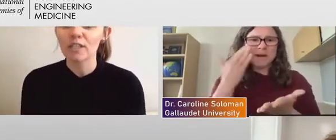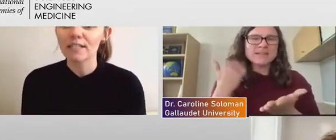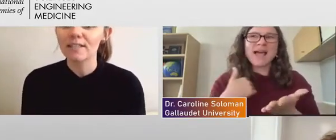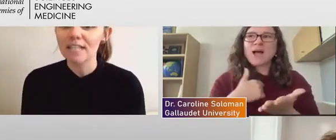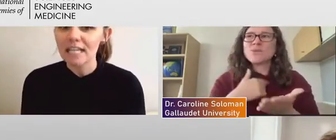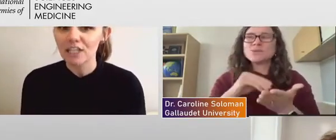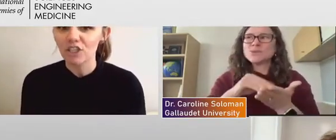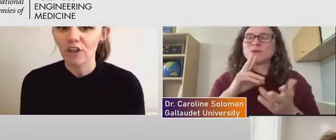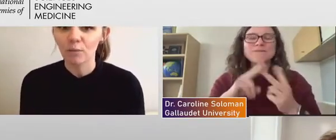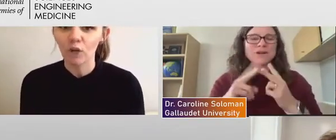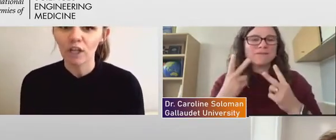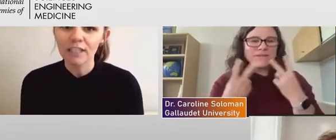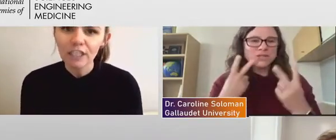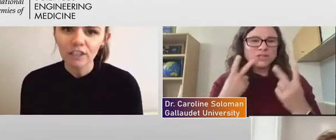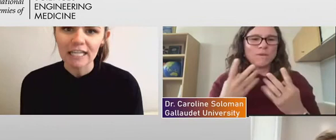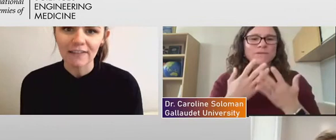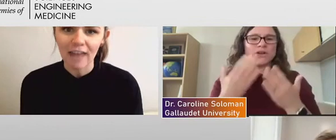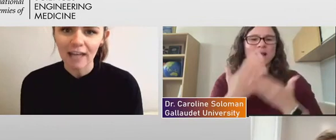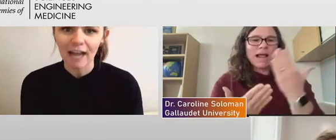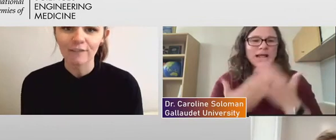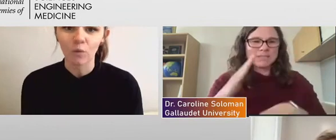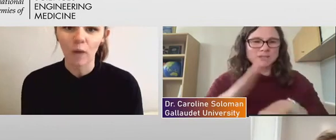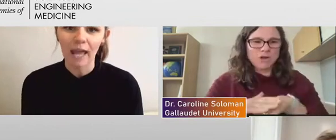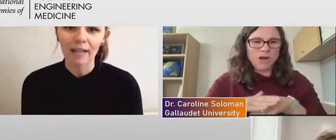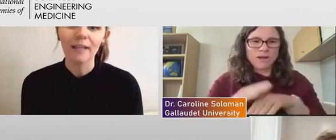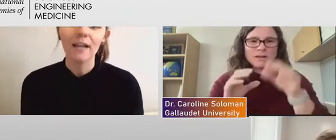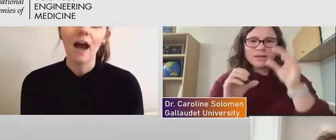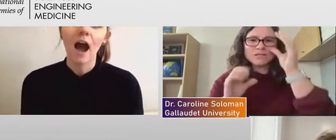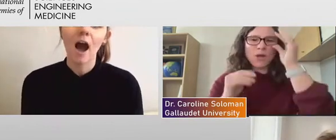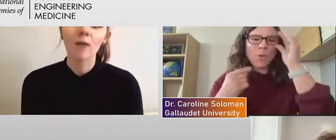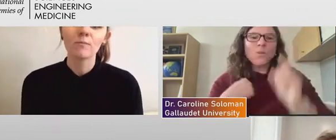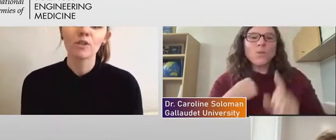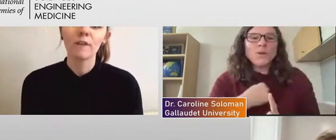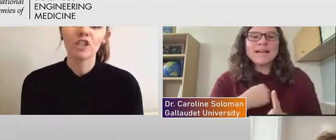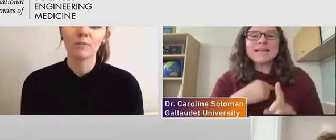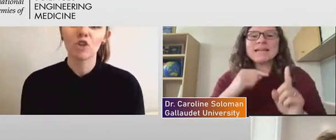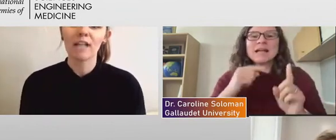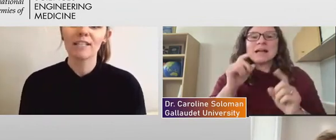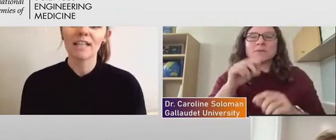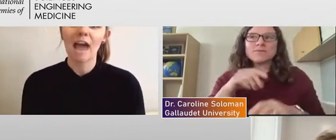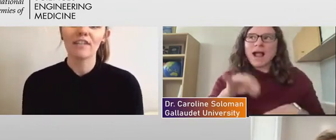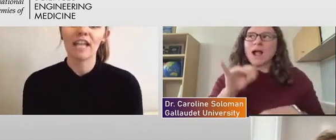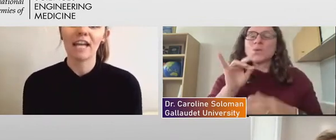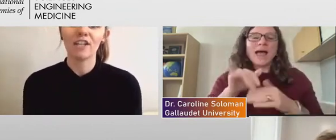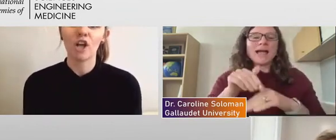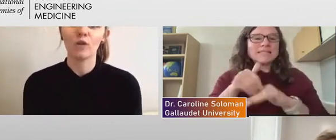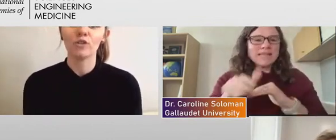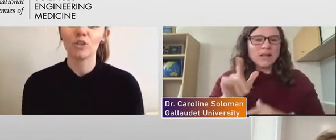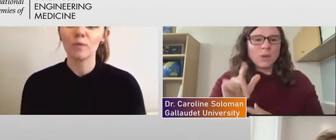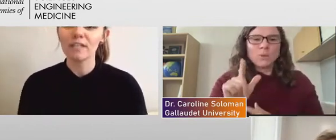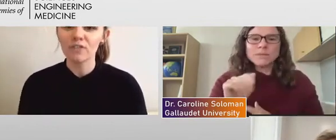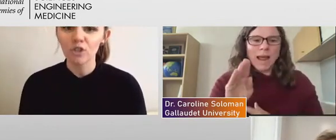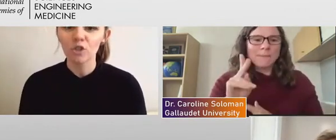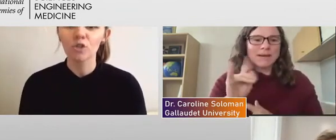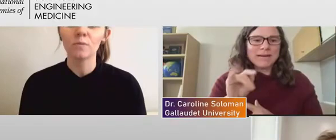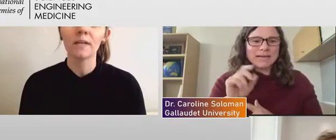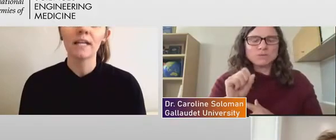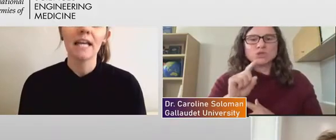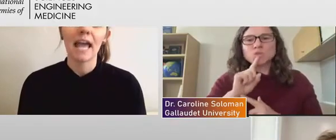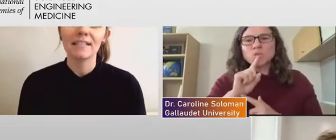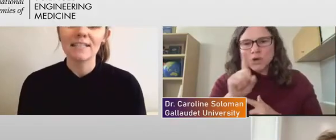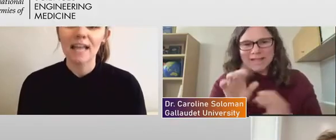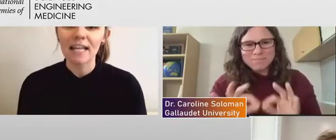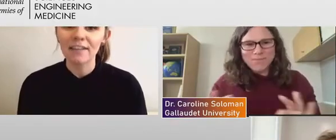can actually see each other more clearly in that kind of a way. Um, so we've just been trying to navigate, you know, doing Zoom